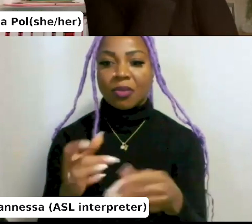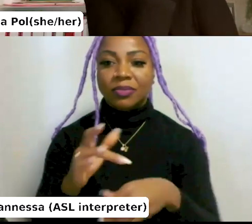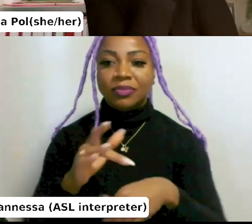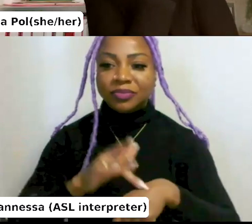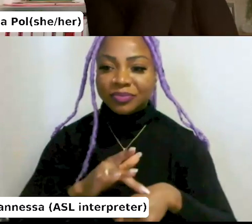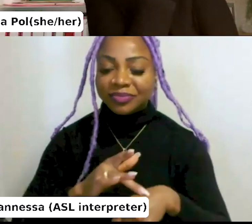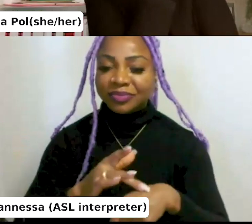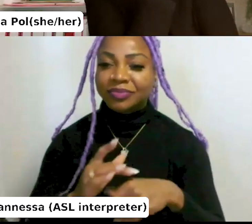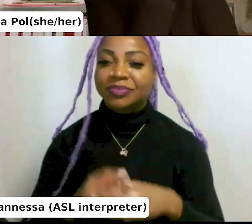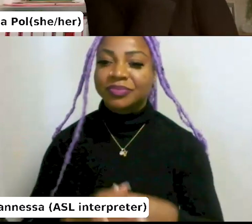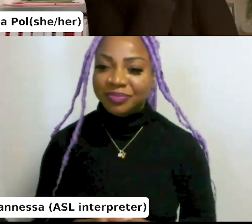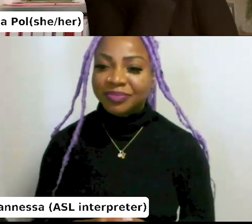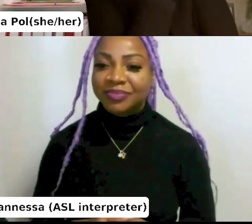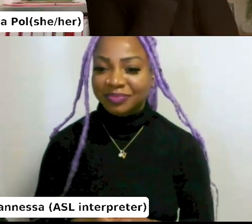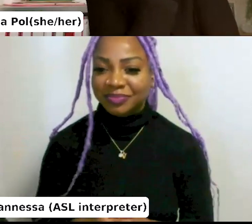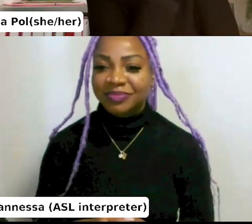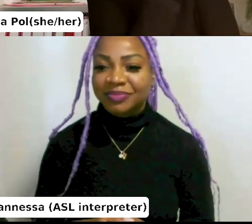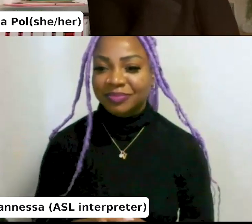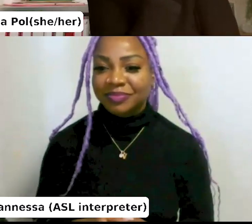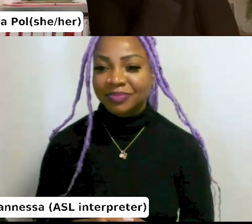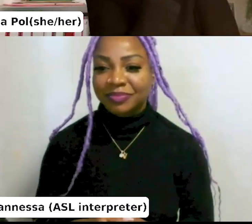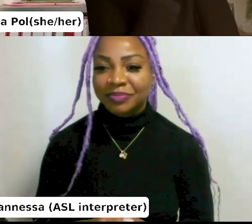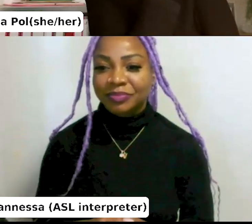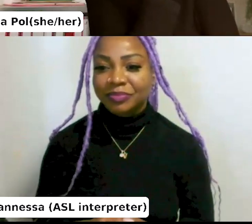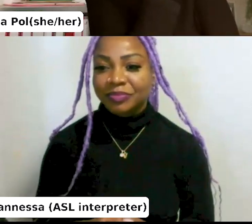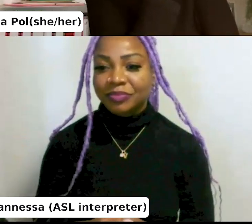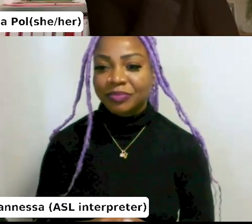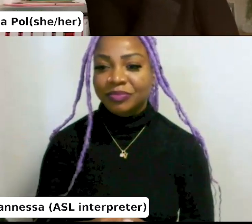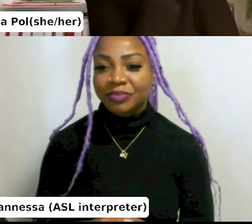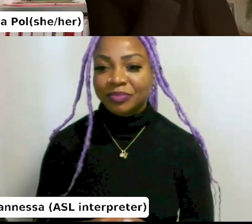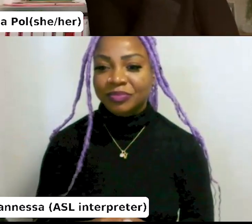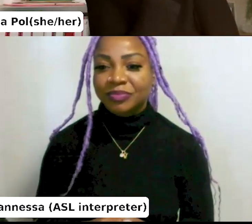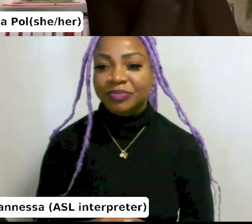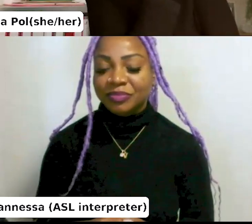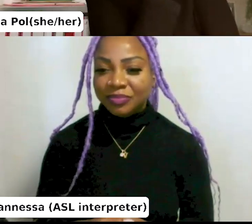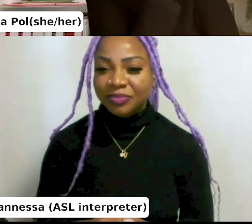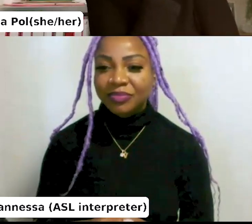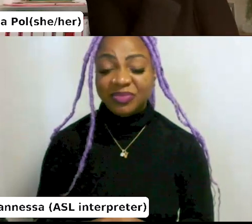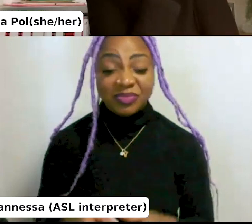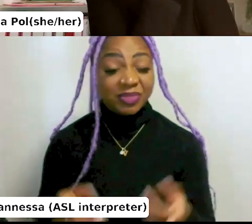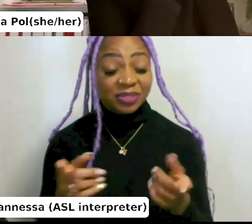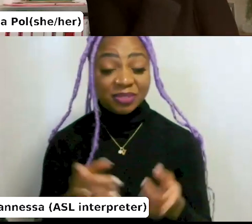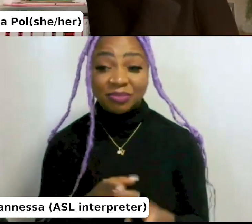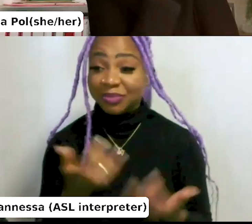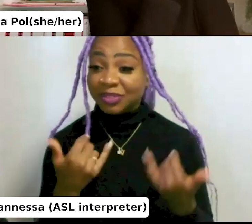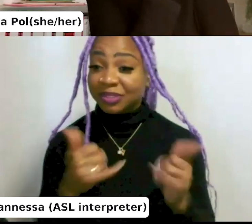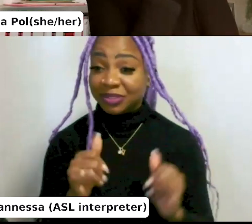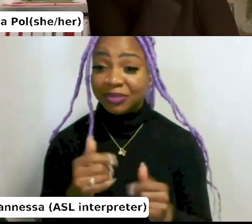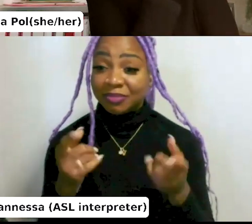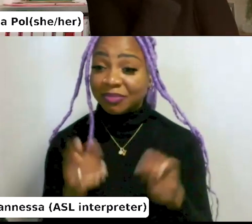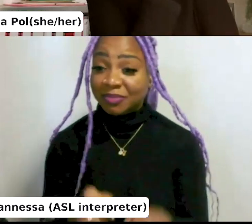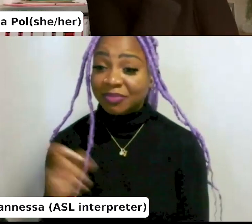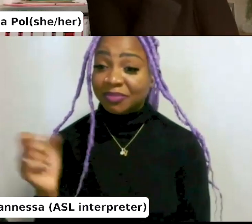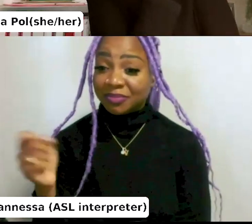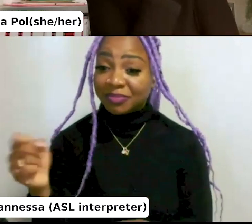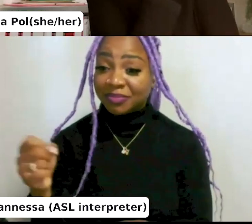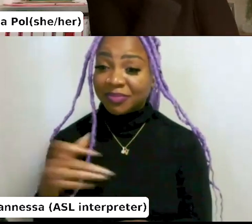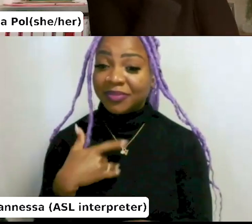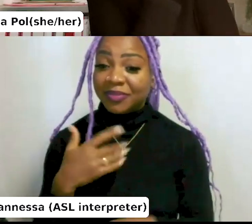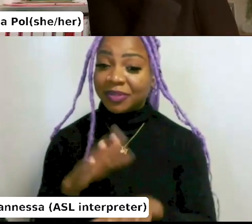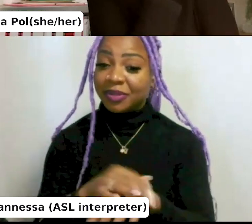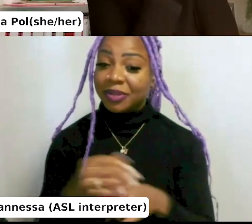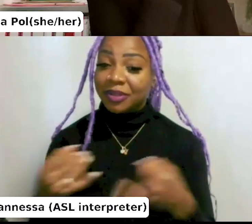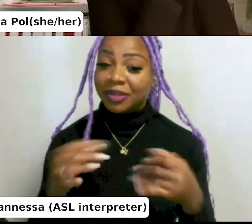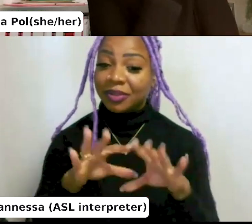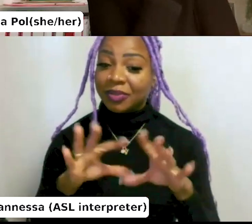your body is a, it's a, yeah, these, these sensations happen like in real time. I think, yeah, the online world is